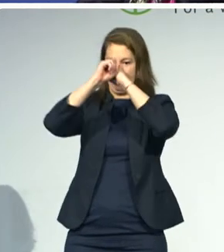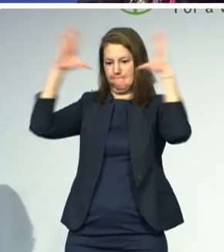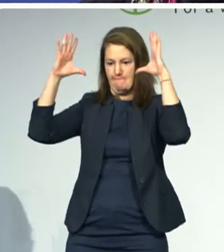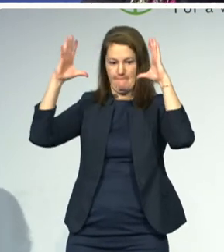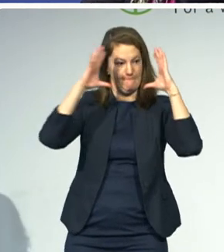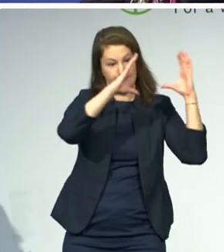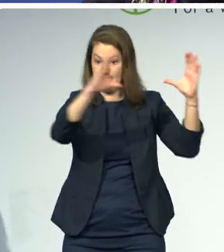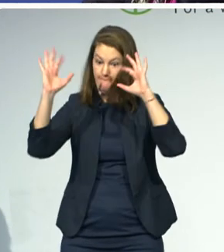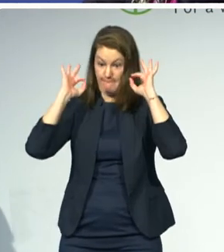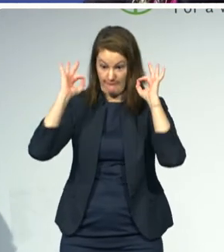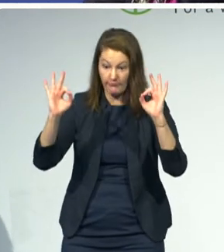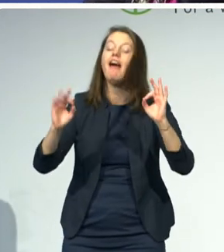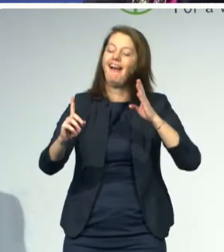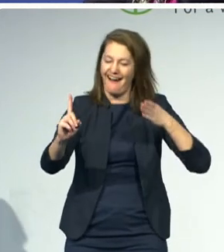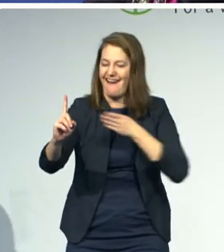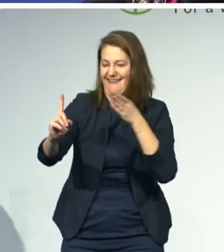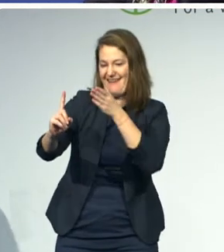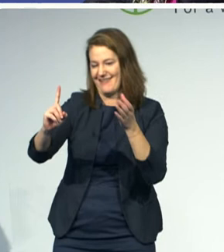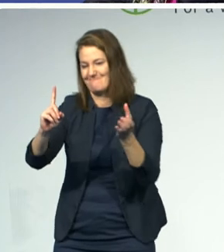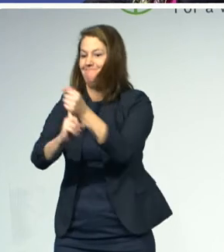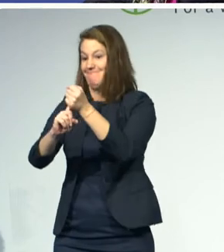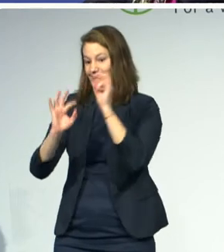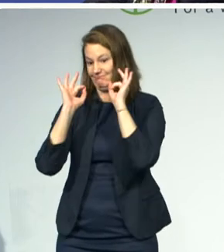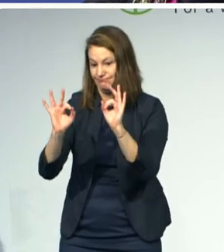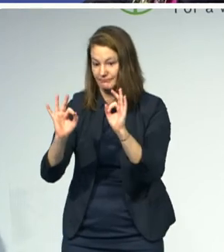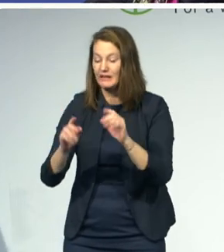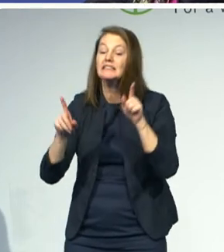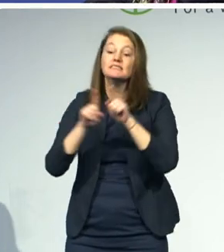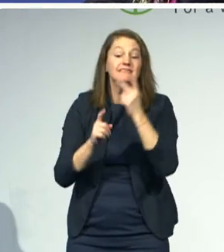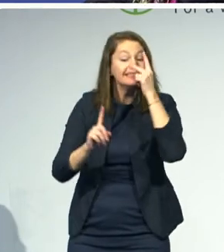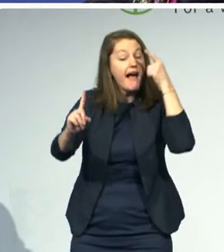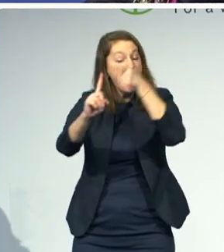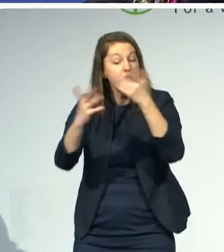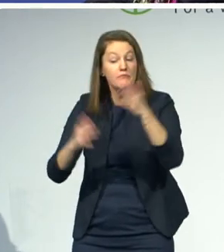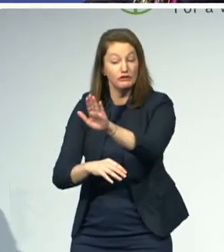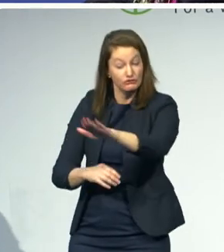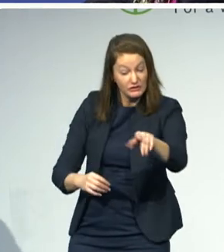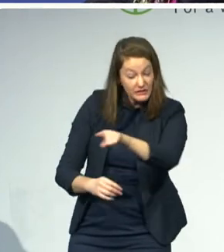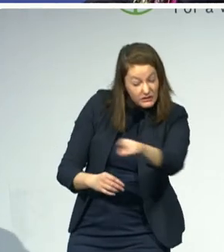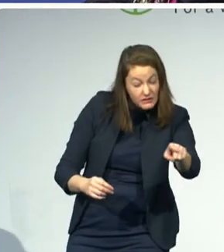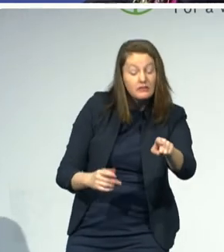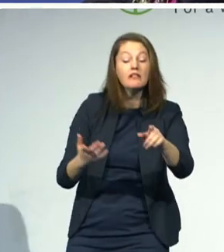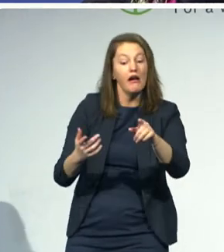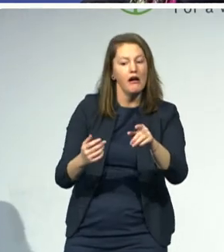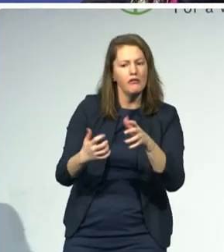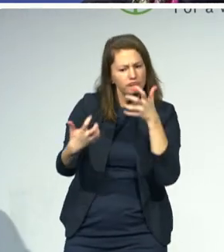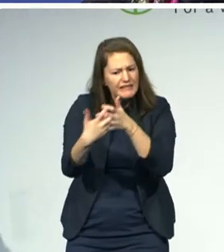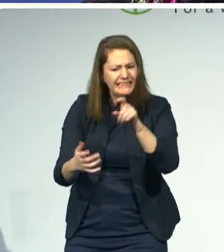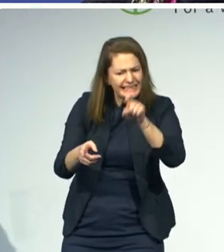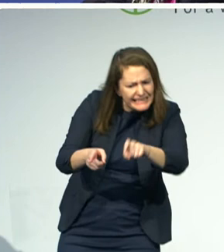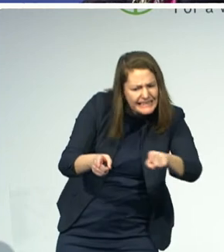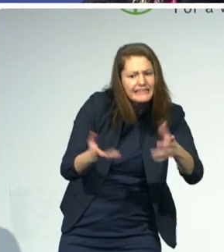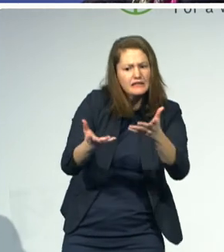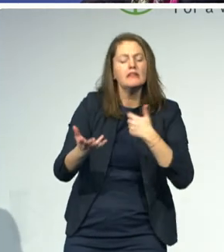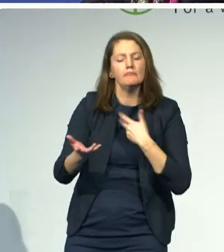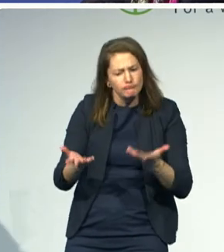in this to see inclusive education take root, we have to work together. We need to be